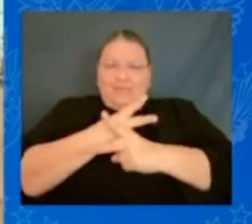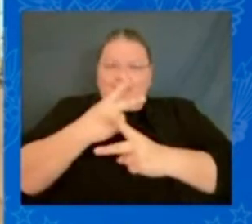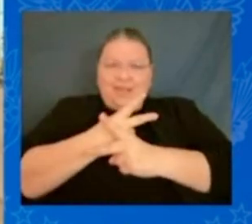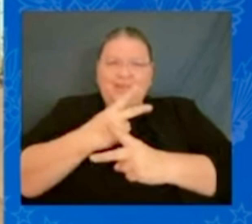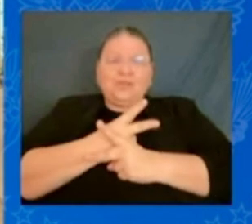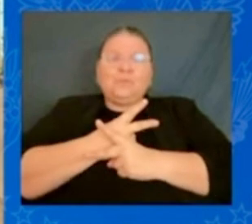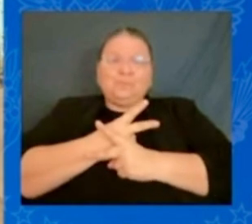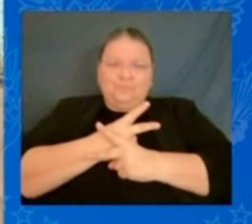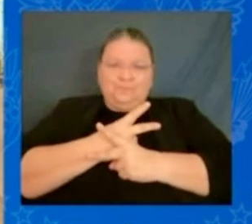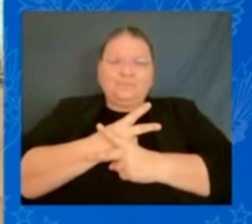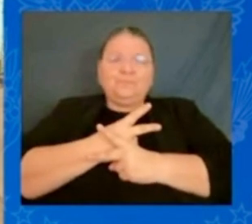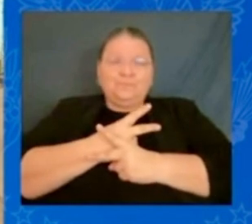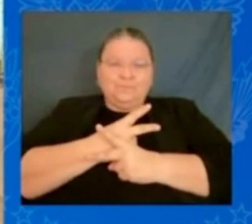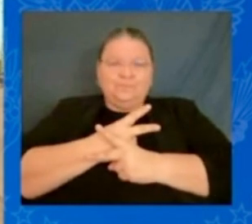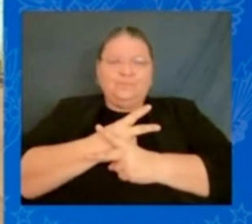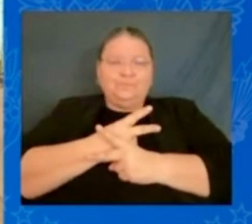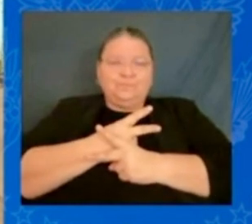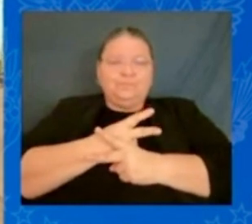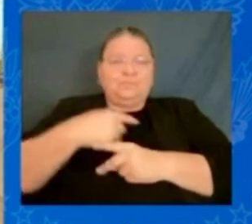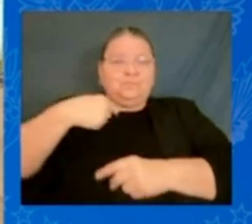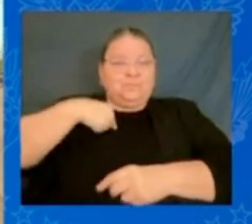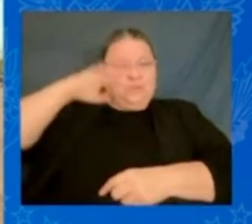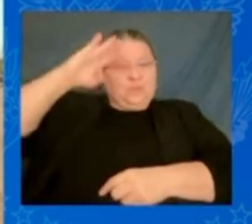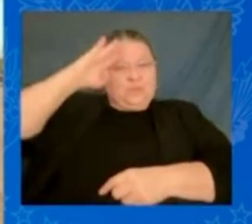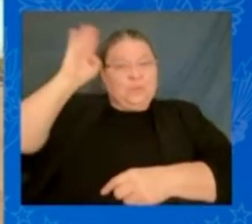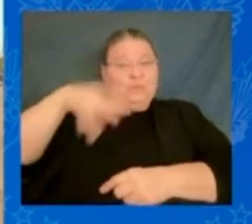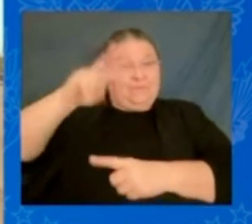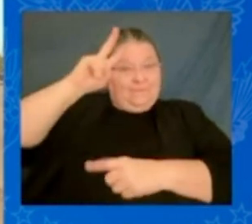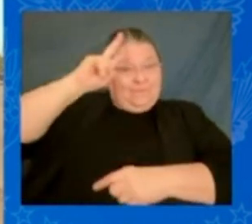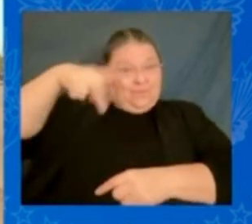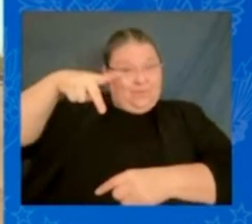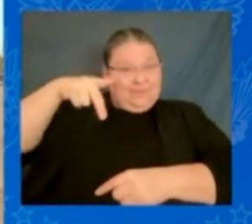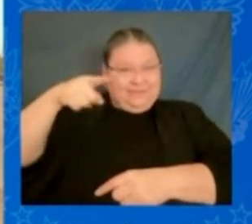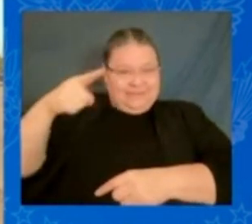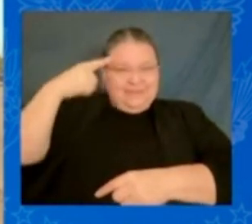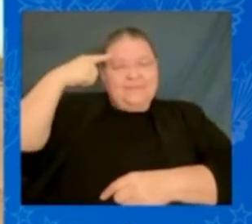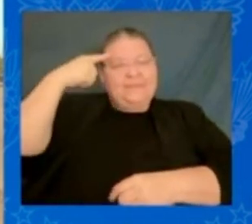Now, I know that the Vice President thinks that Howard's the best.